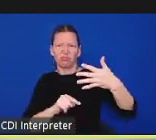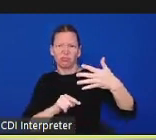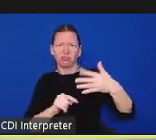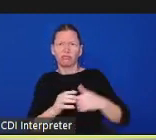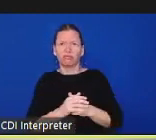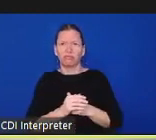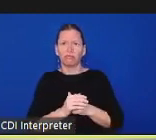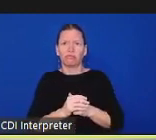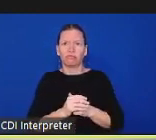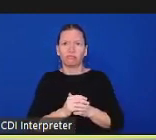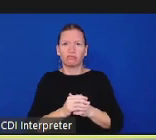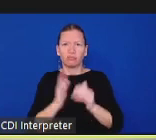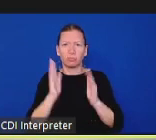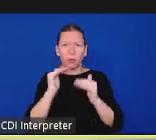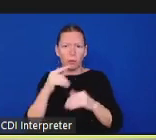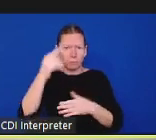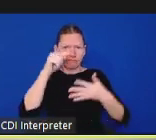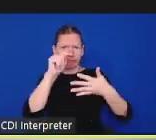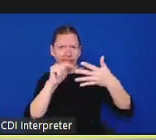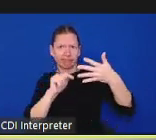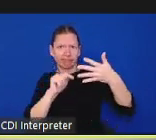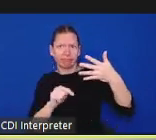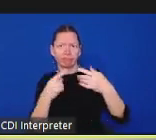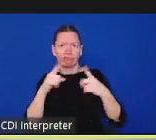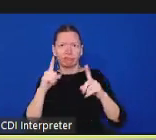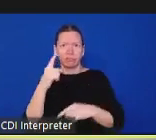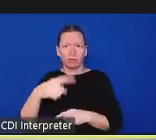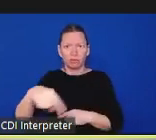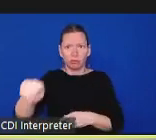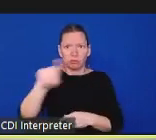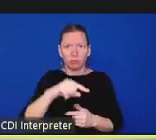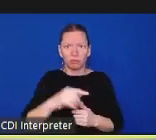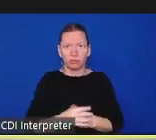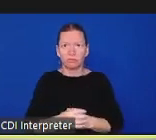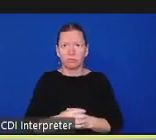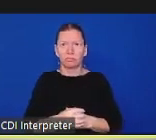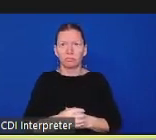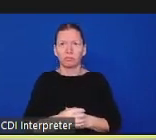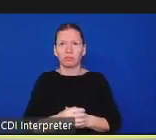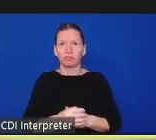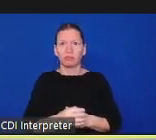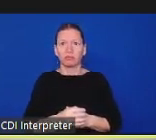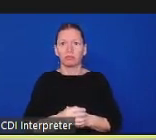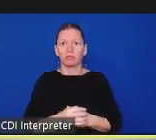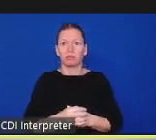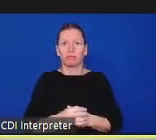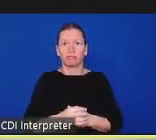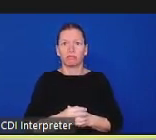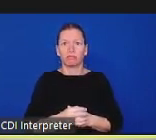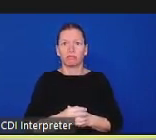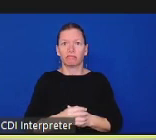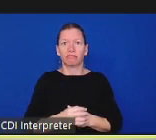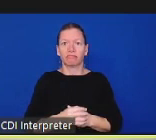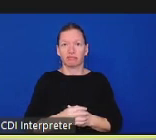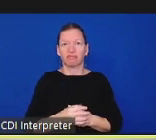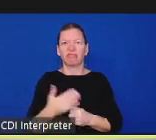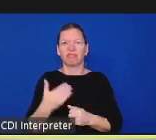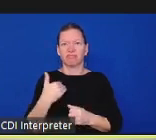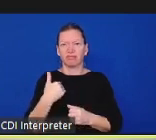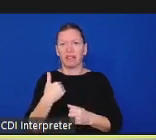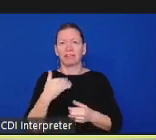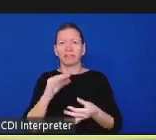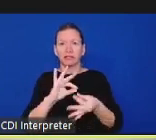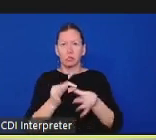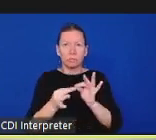i know for some people you can just read the screen but we want this to be a space to learn and contribute so that